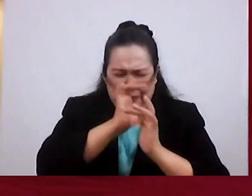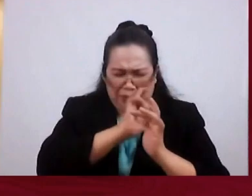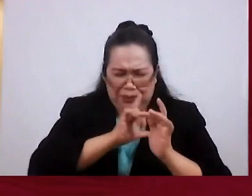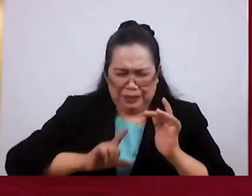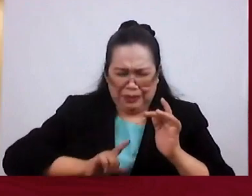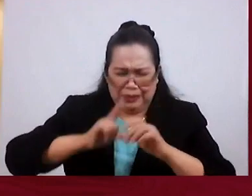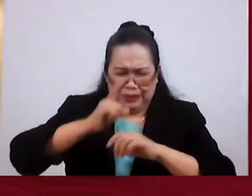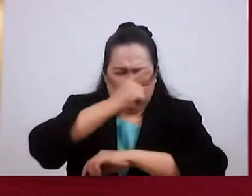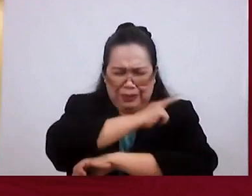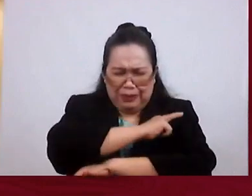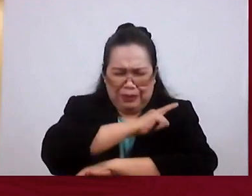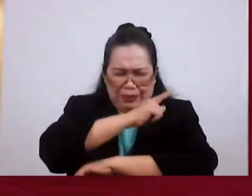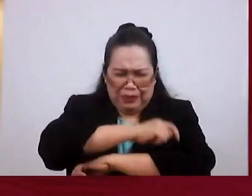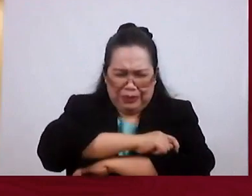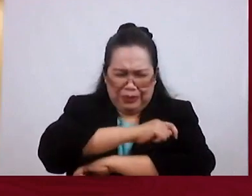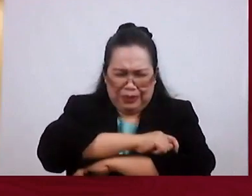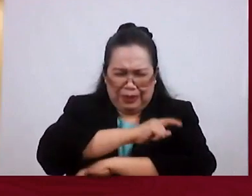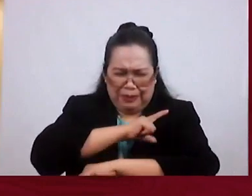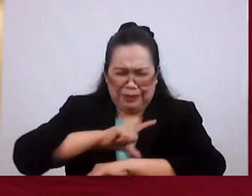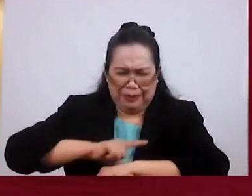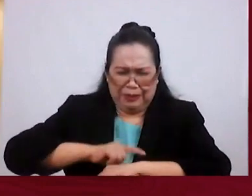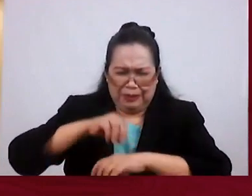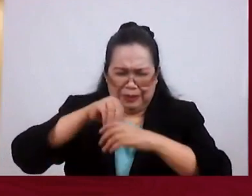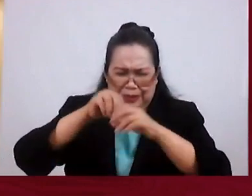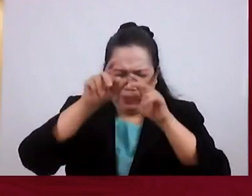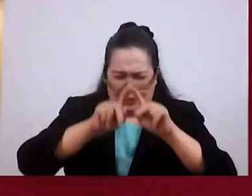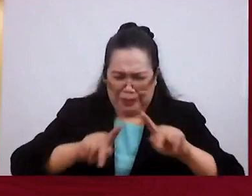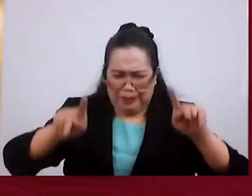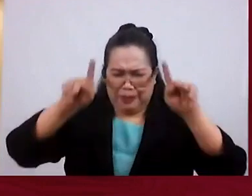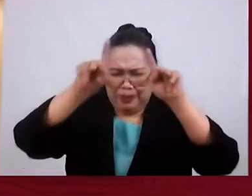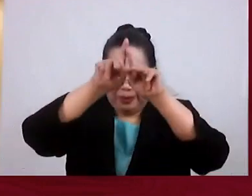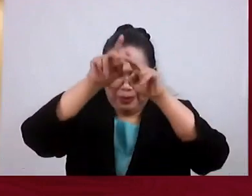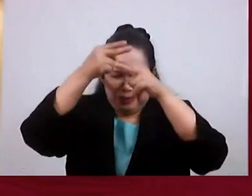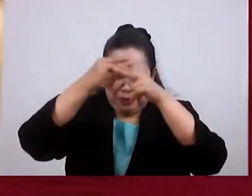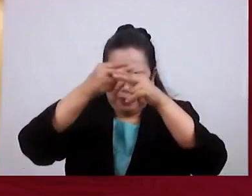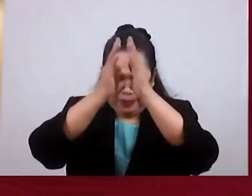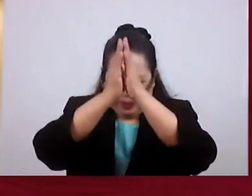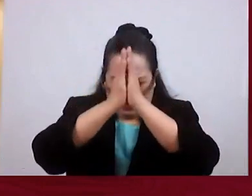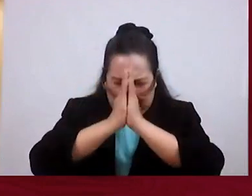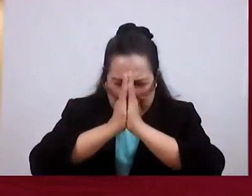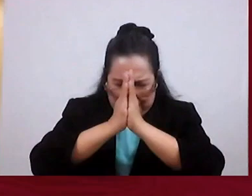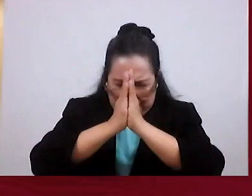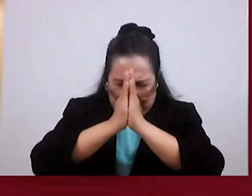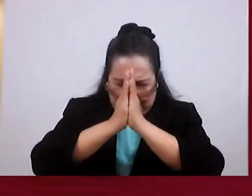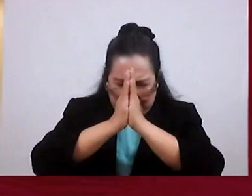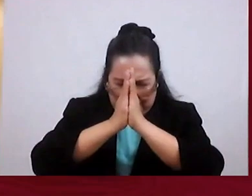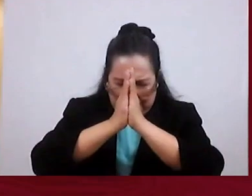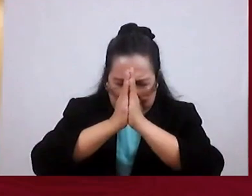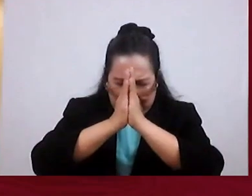At The Lord's Table Today For In His Precious Name We Ask This And We Pray